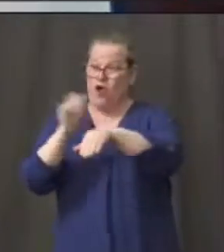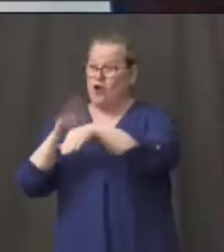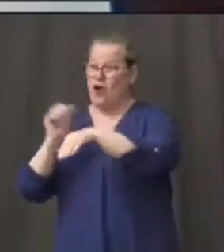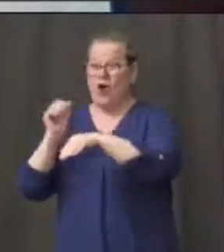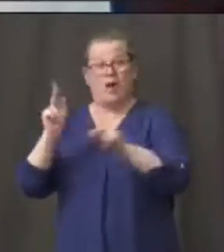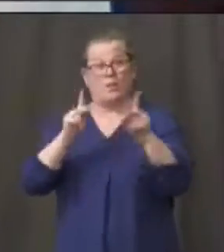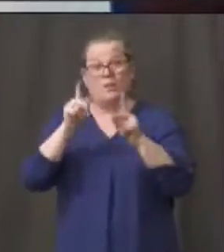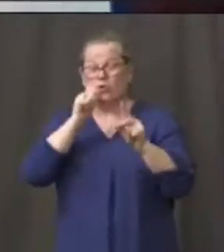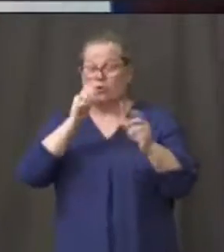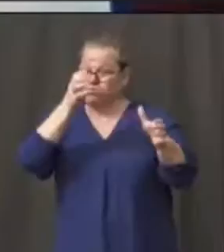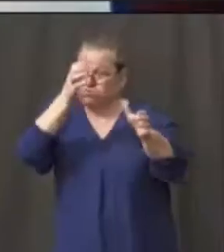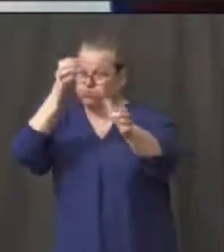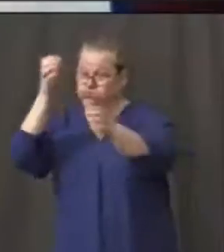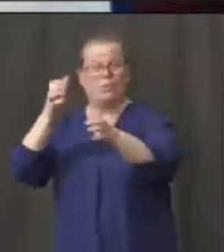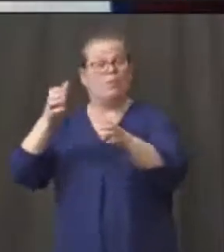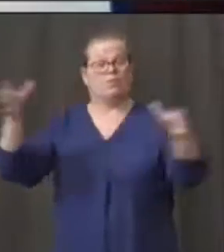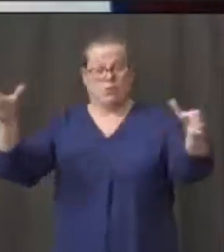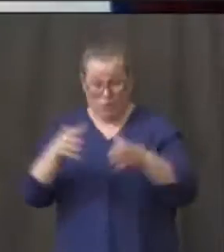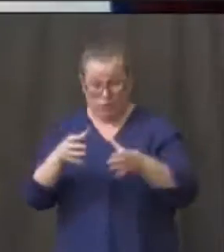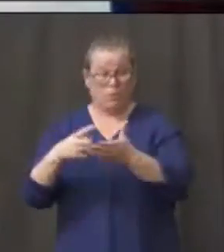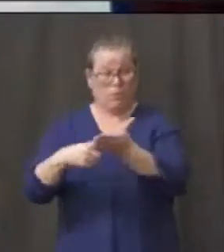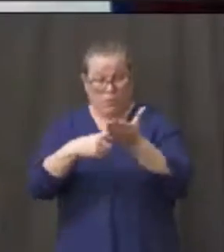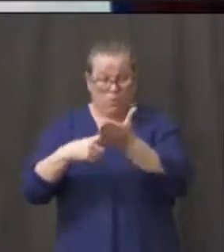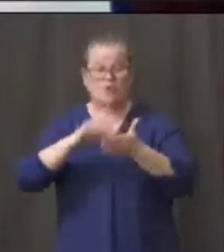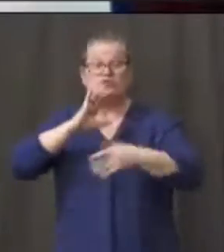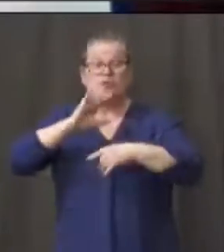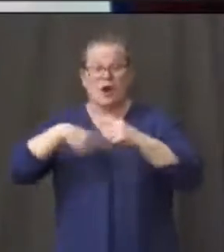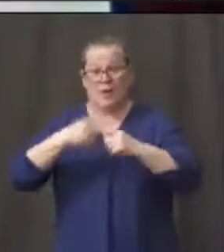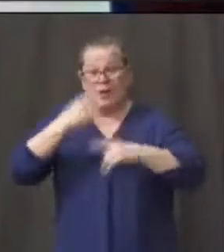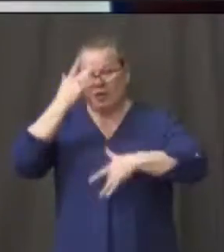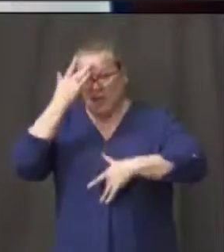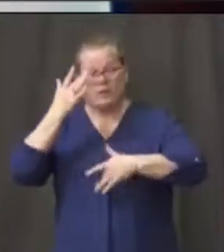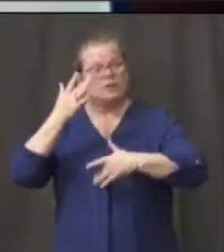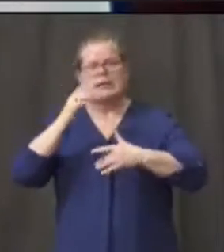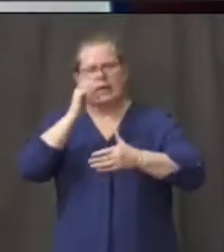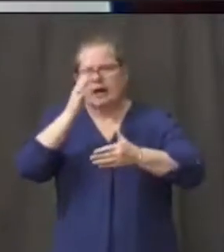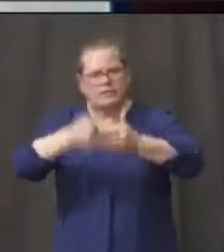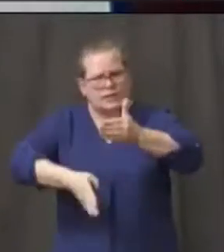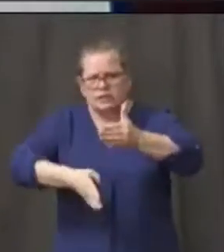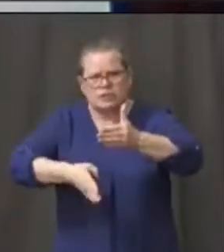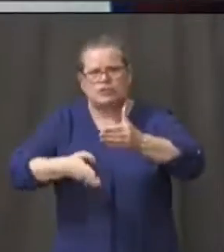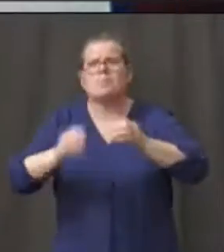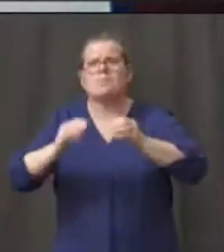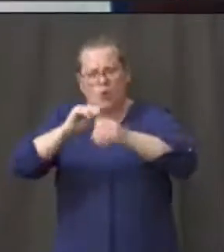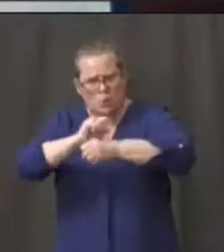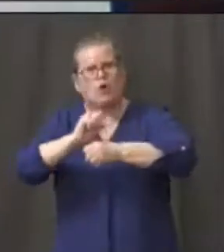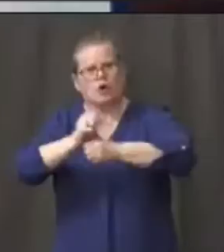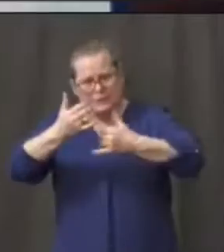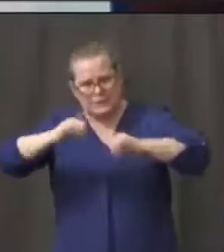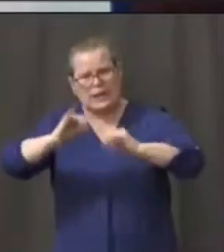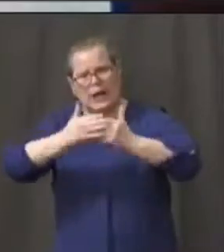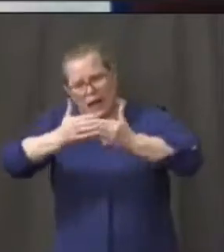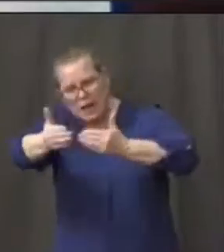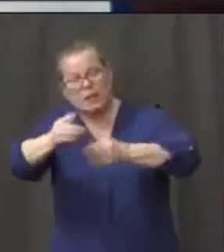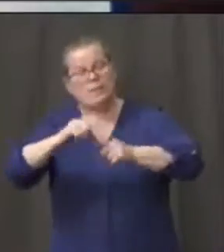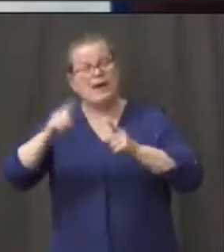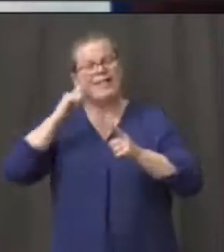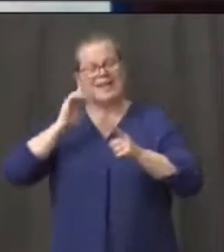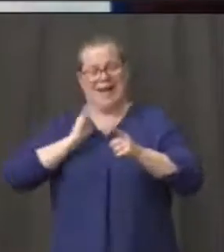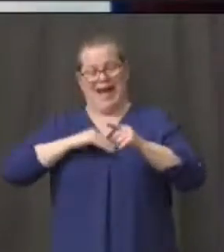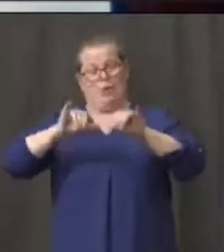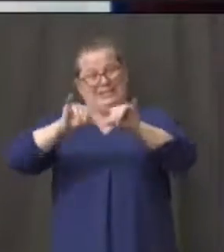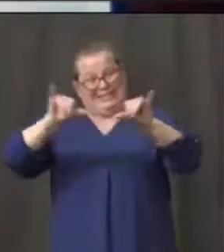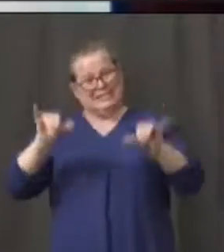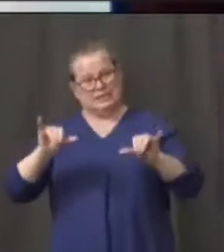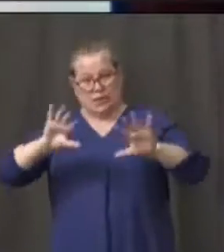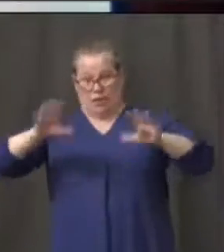springs. We're by no means over. It's now finished. We got a lot of work to do. But I think that our system is solid and